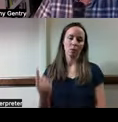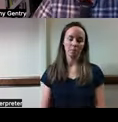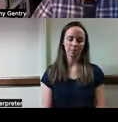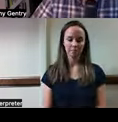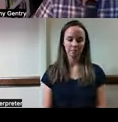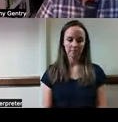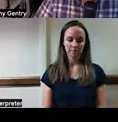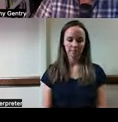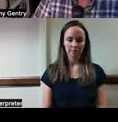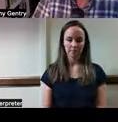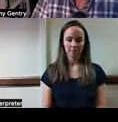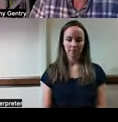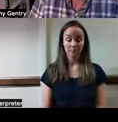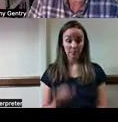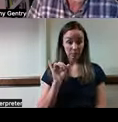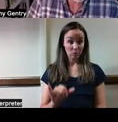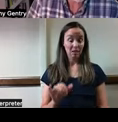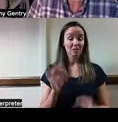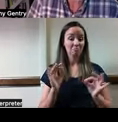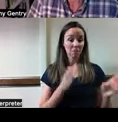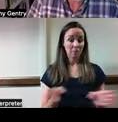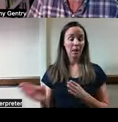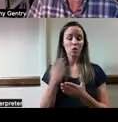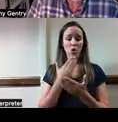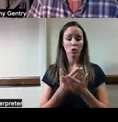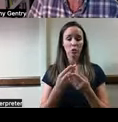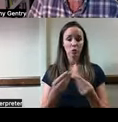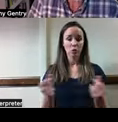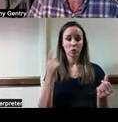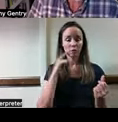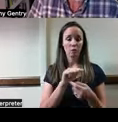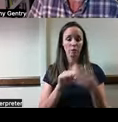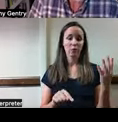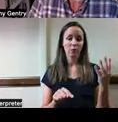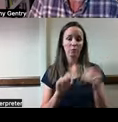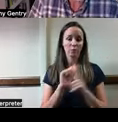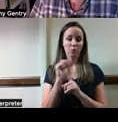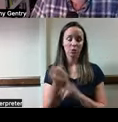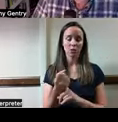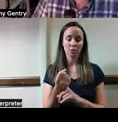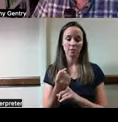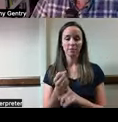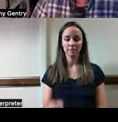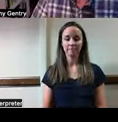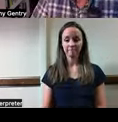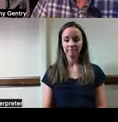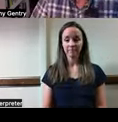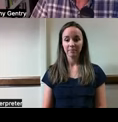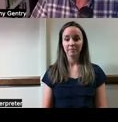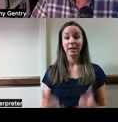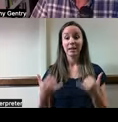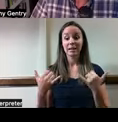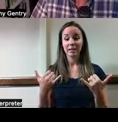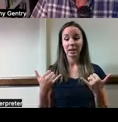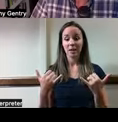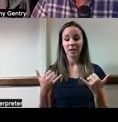So that's our plan. Those are good solutions for these four situations we've come up with this morning. I'm going to I'm going to just